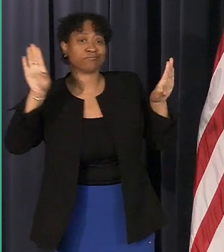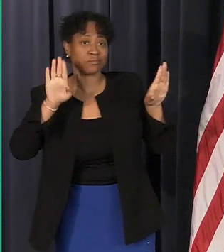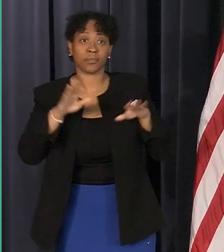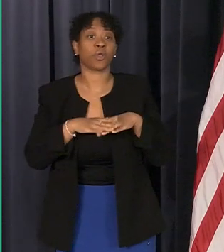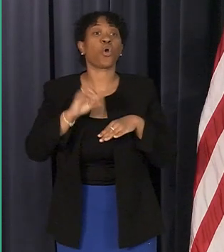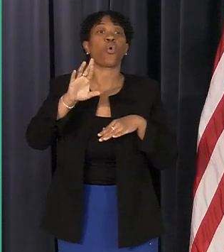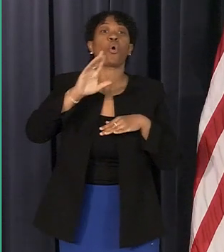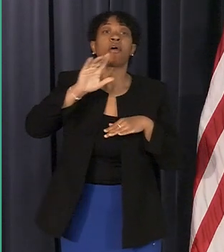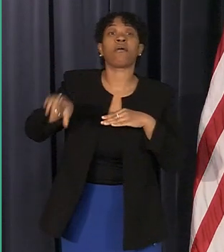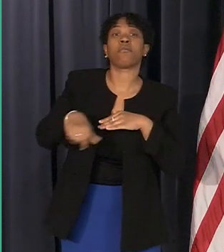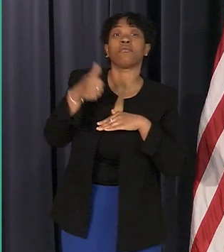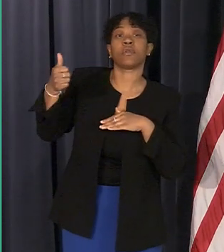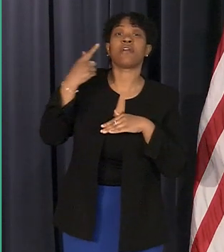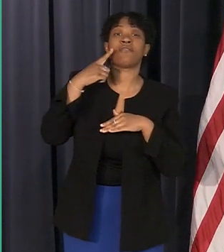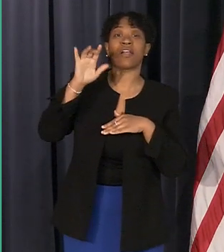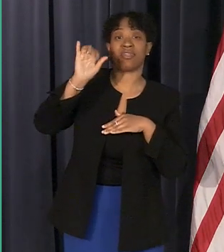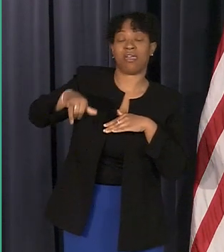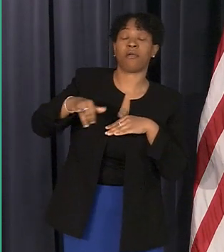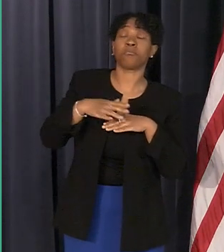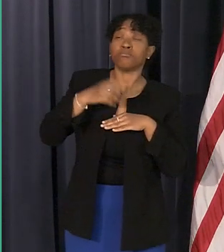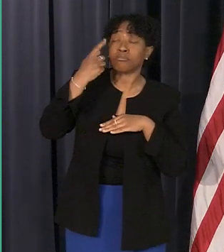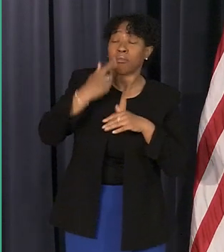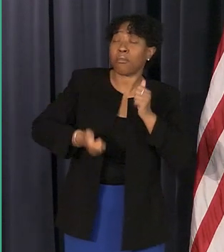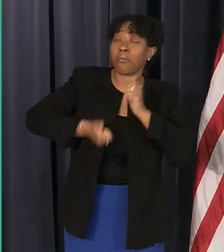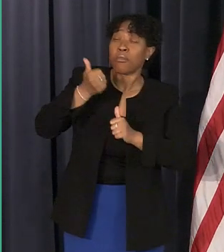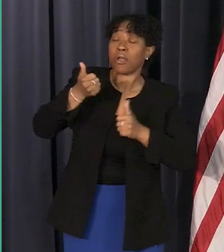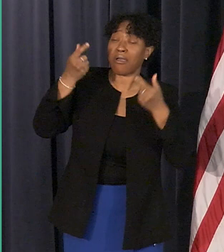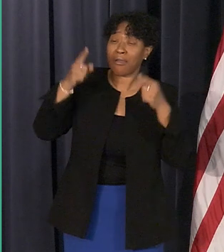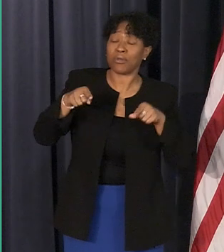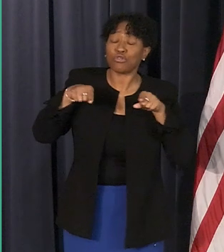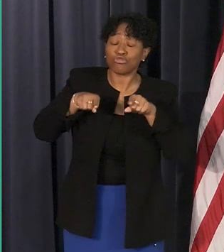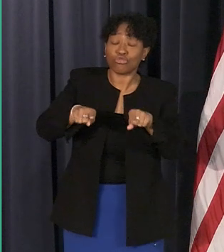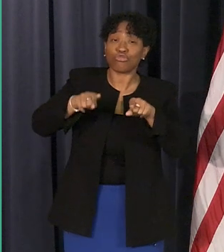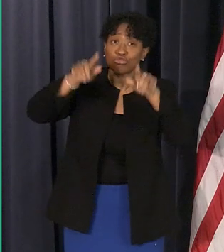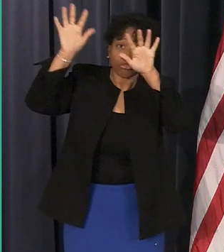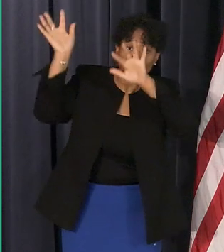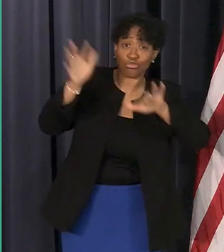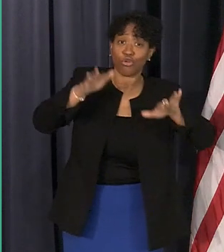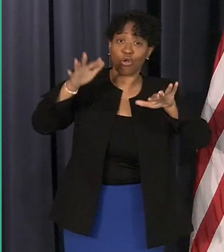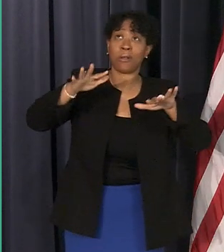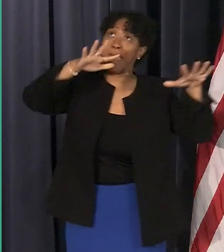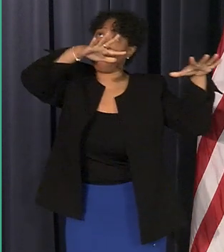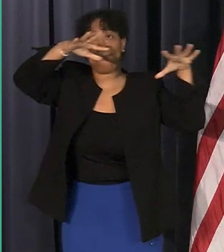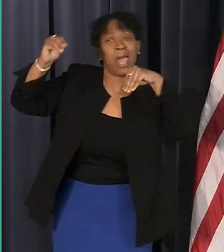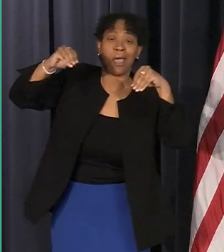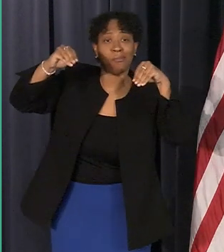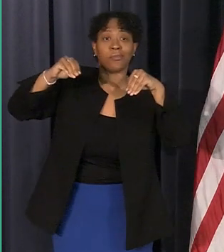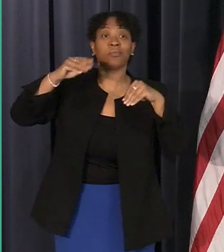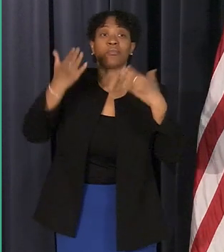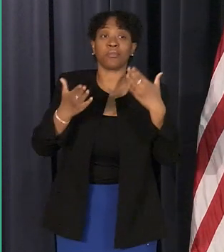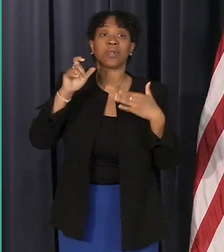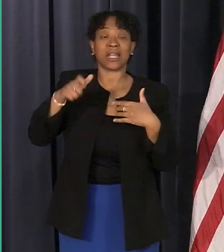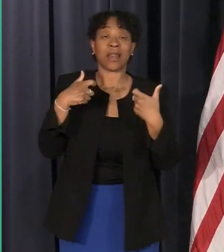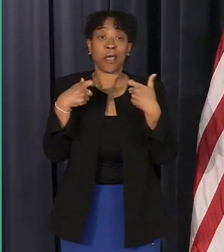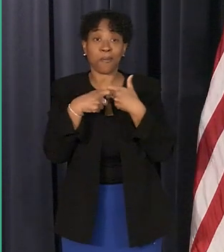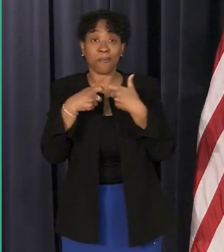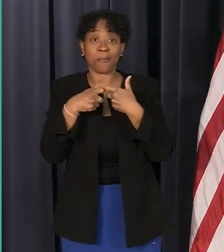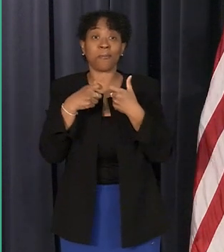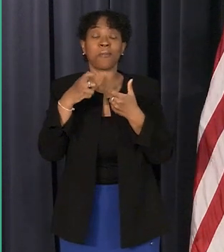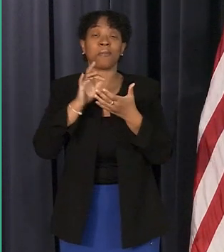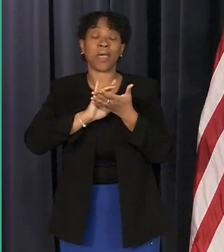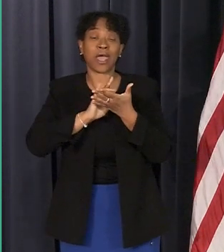most of these events happen during storms and the power goes out so you may need a battery or solar